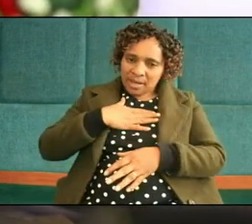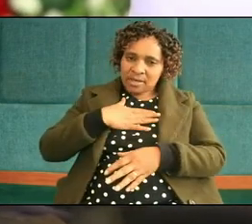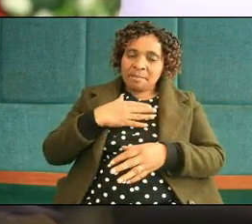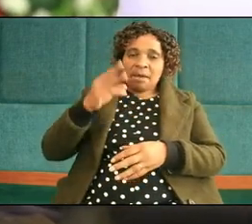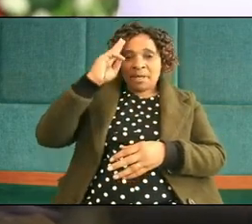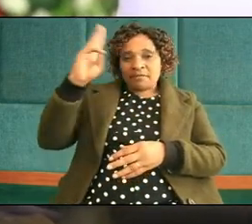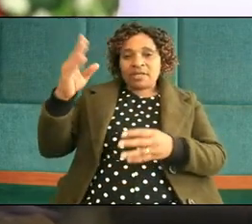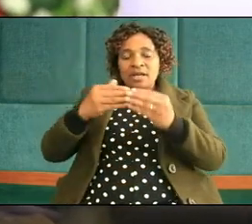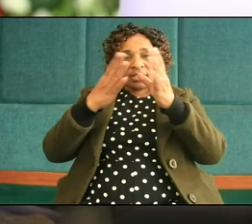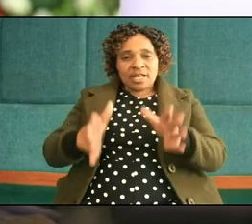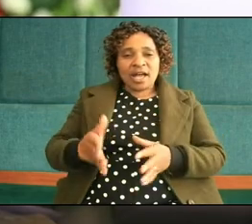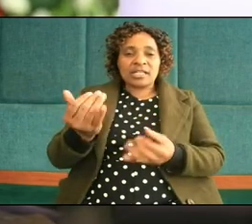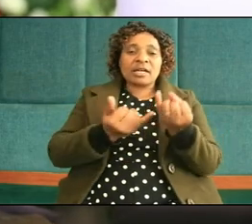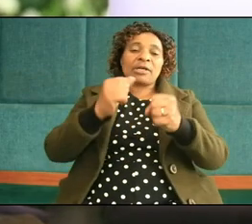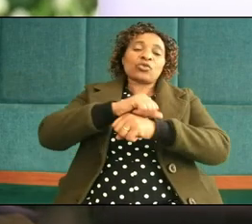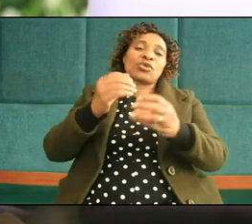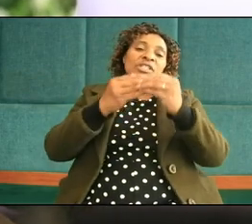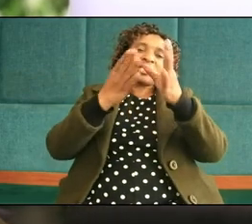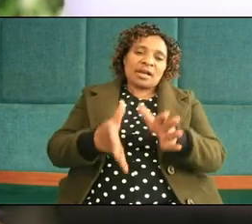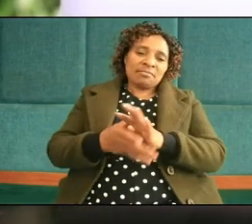finder leader sabbath school leader